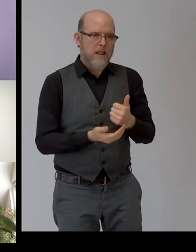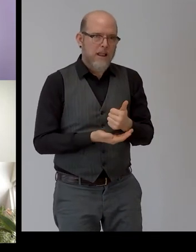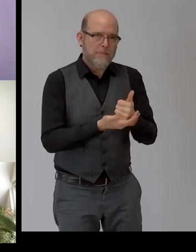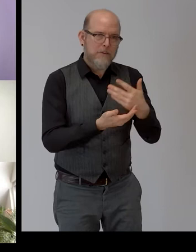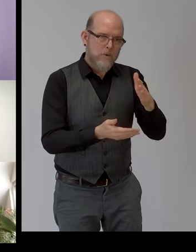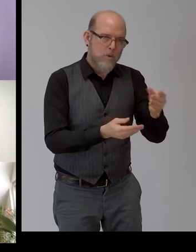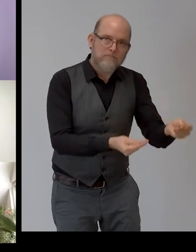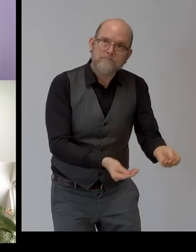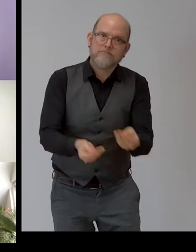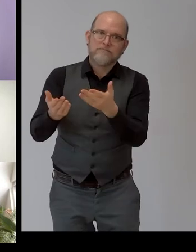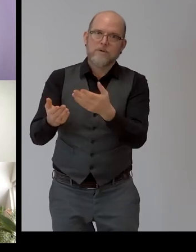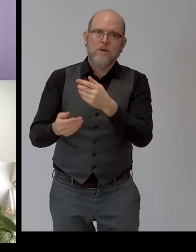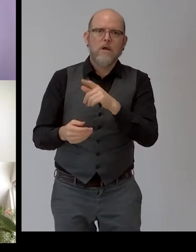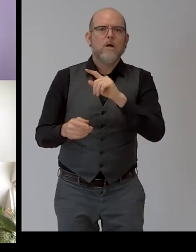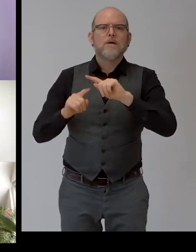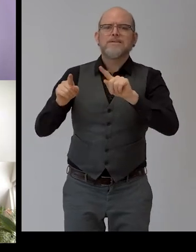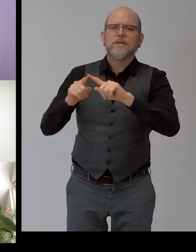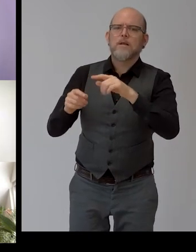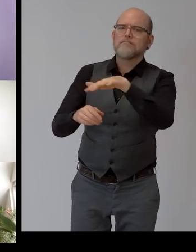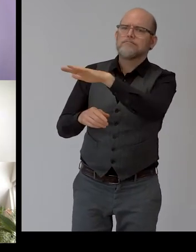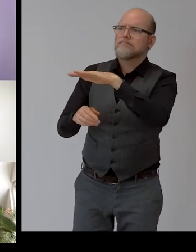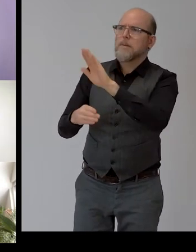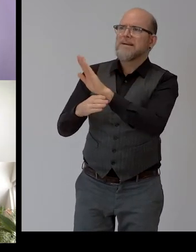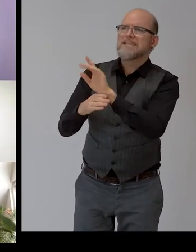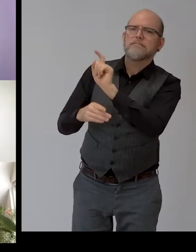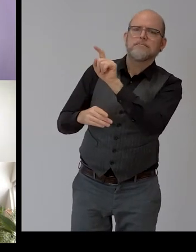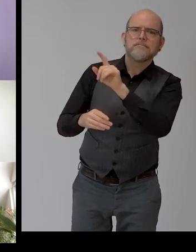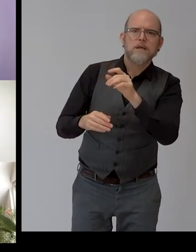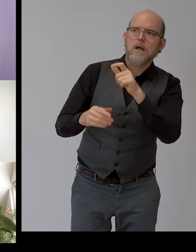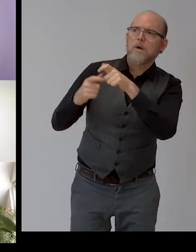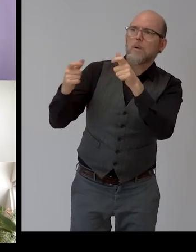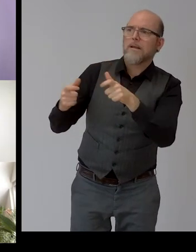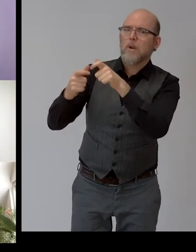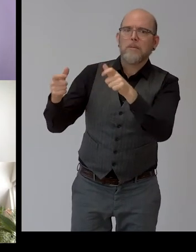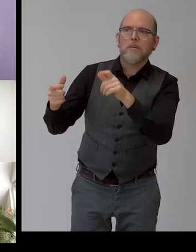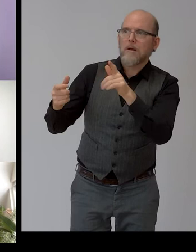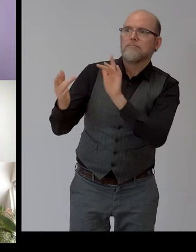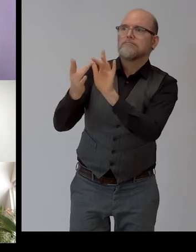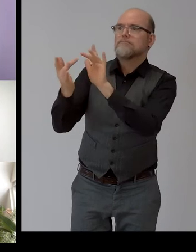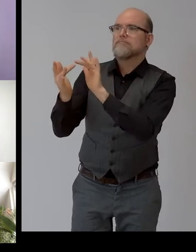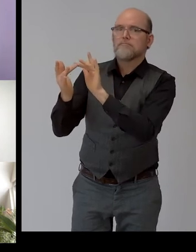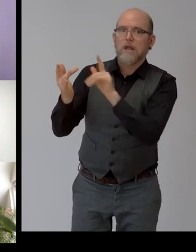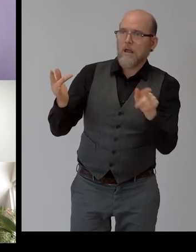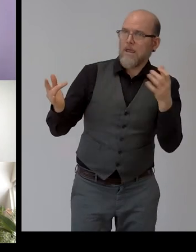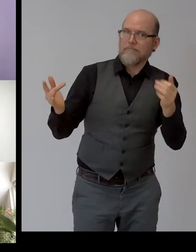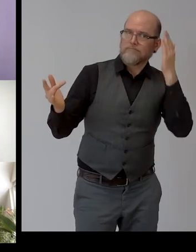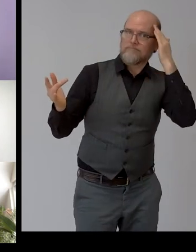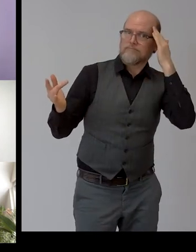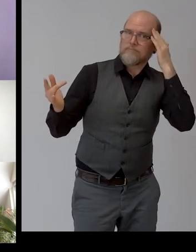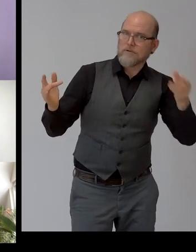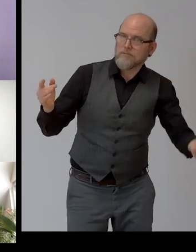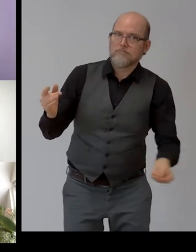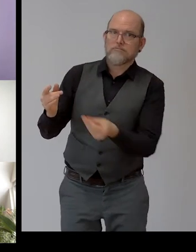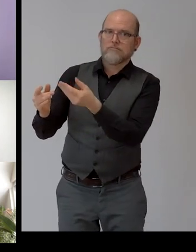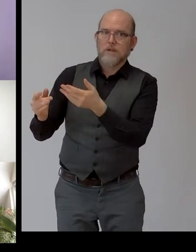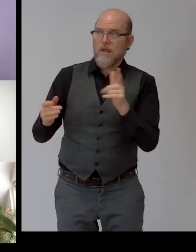engage with a wide range of employers to tap into this overlooked talents pool. We have the whole business approach. We